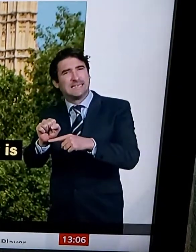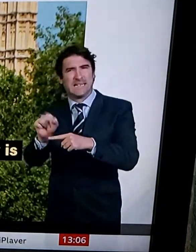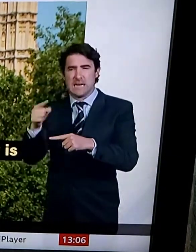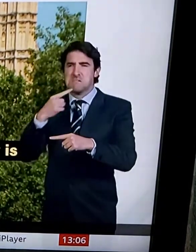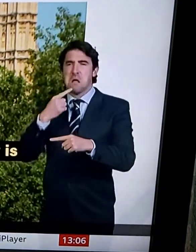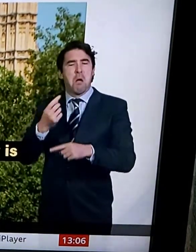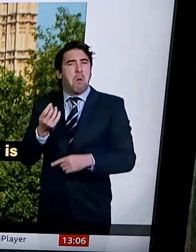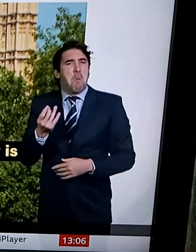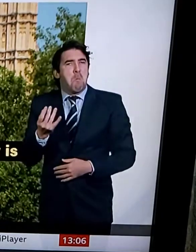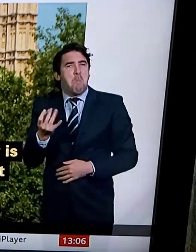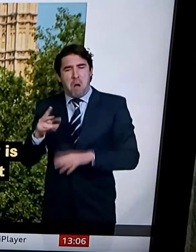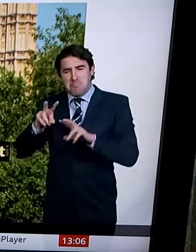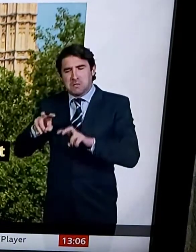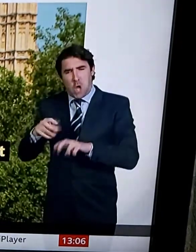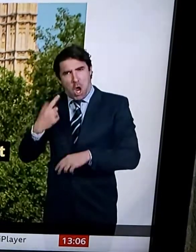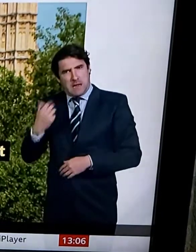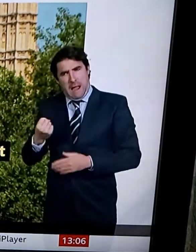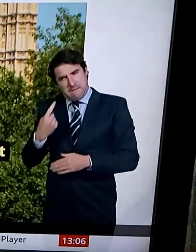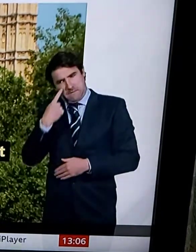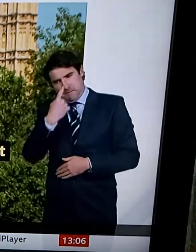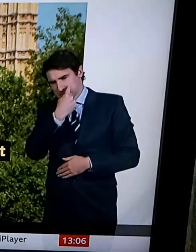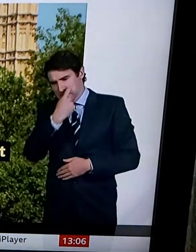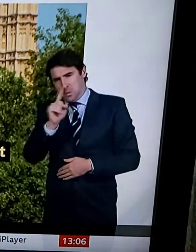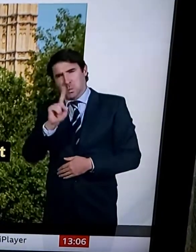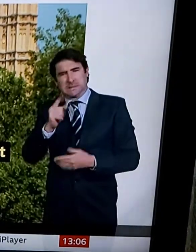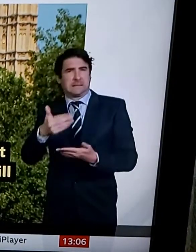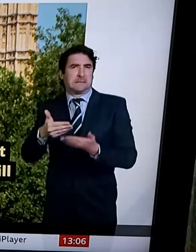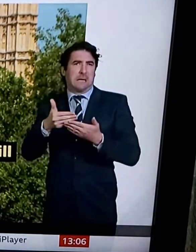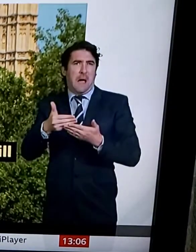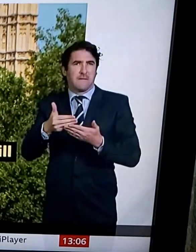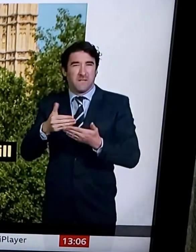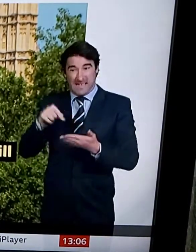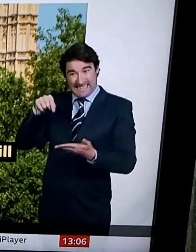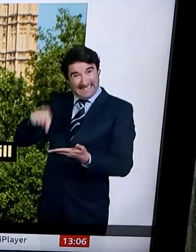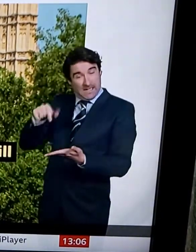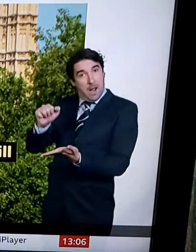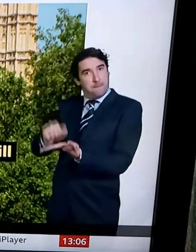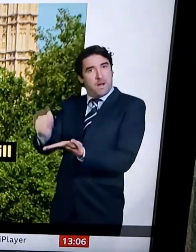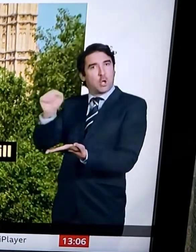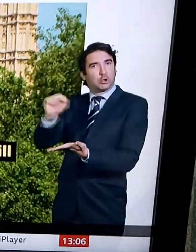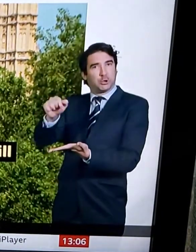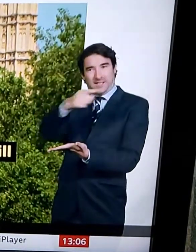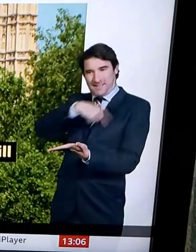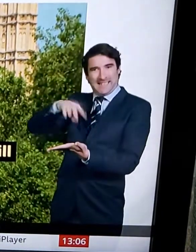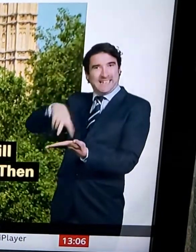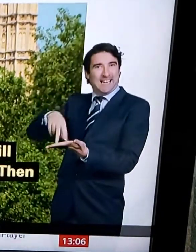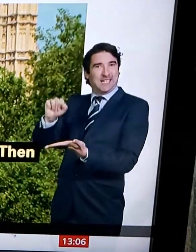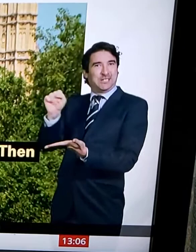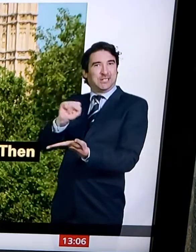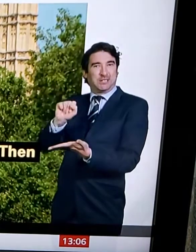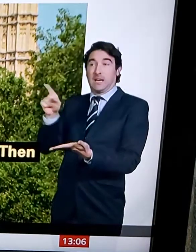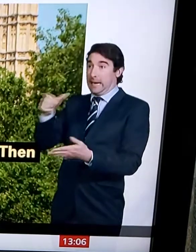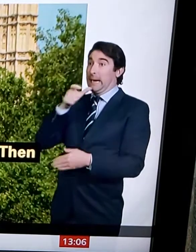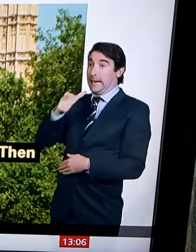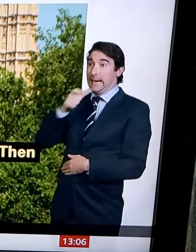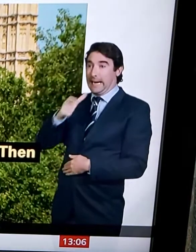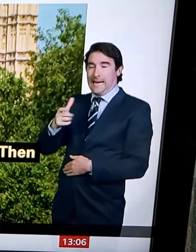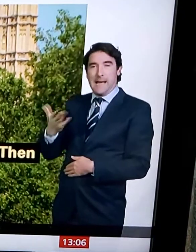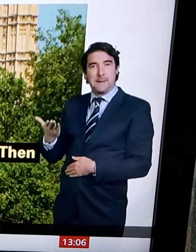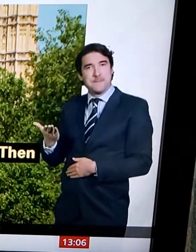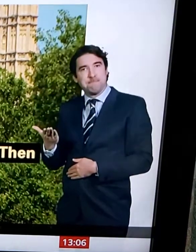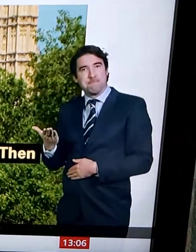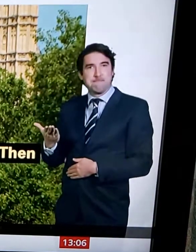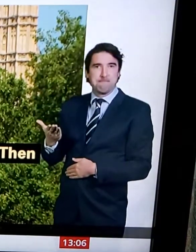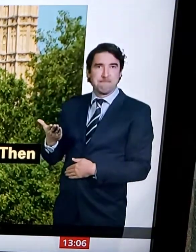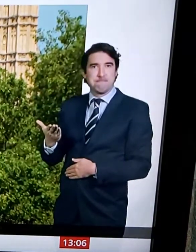Phil, who's going to travel across the Paris to speak to his rich counterparts. Now, Britain's idea is that what needs to be done